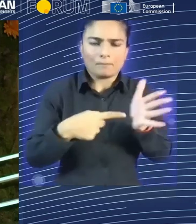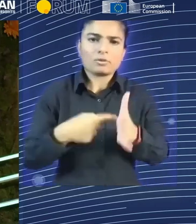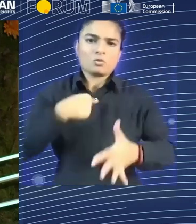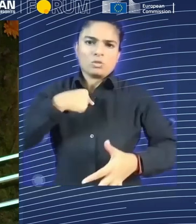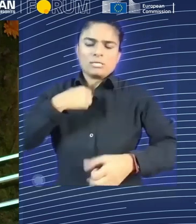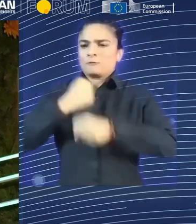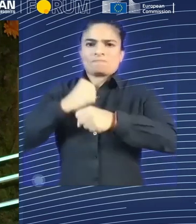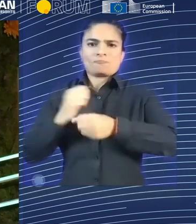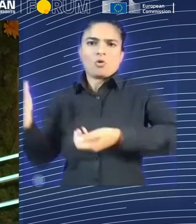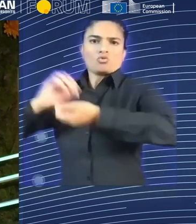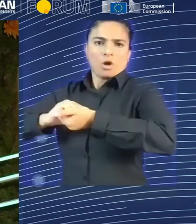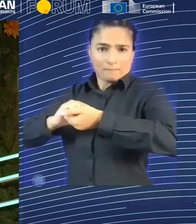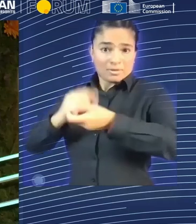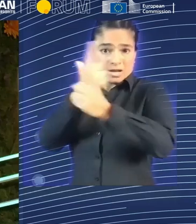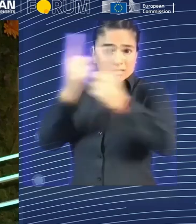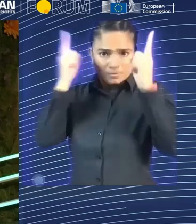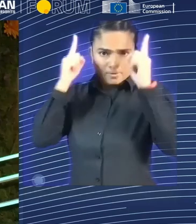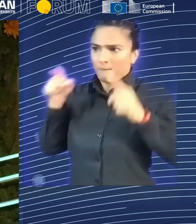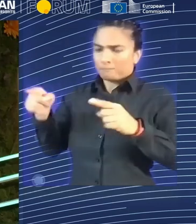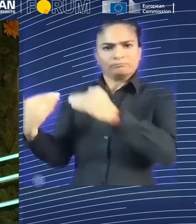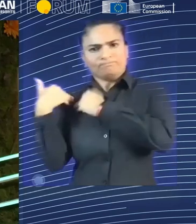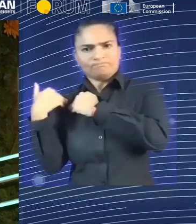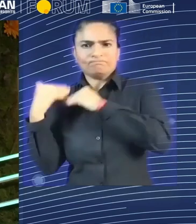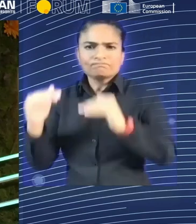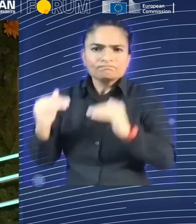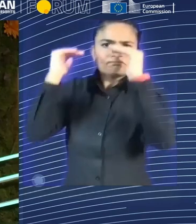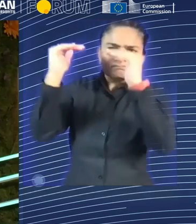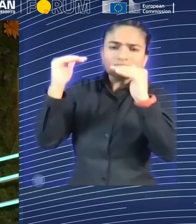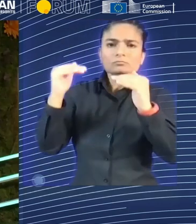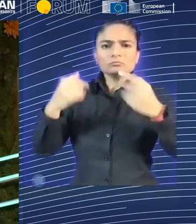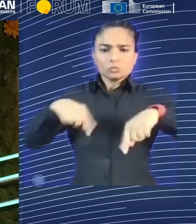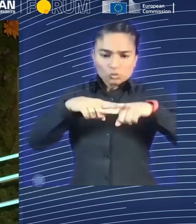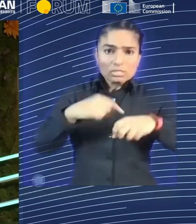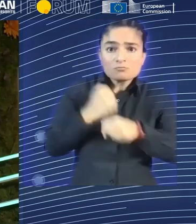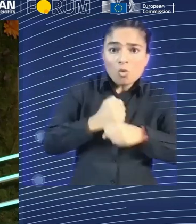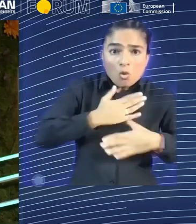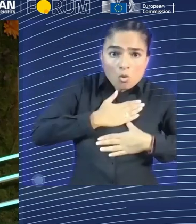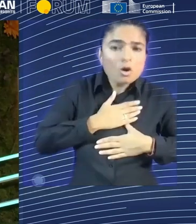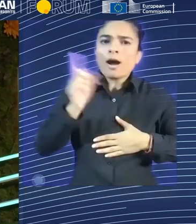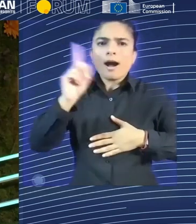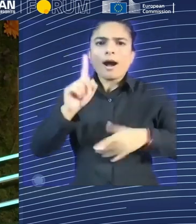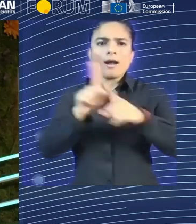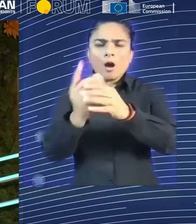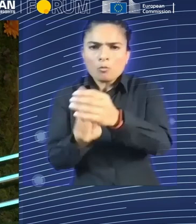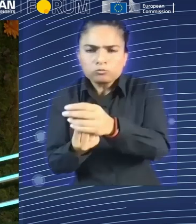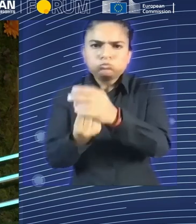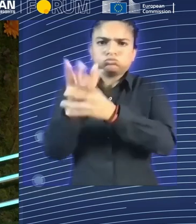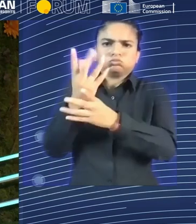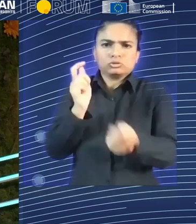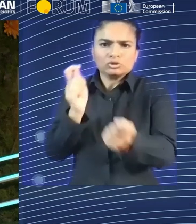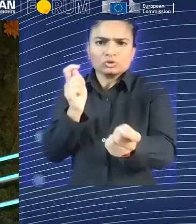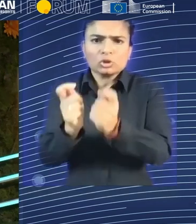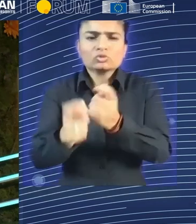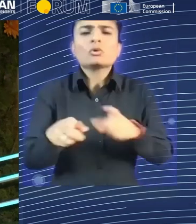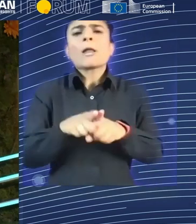technology, this is continuously moving. So for example, at the beginning of this week I was in Stanford University, and we